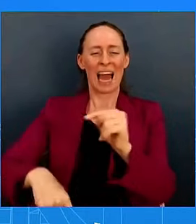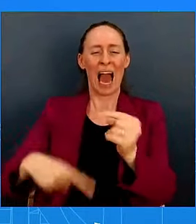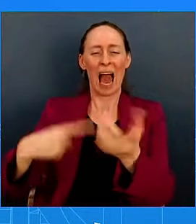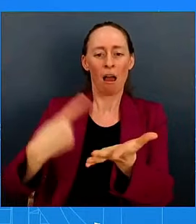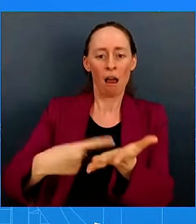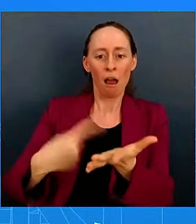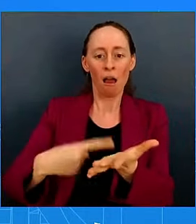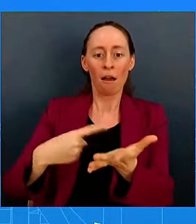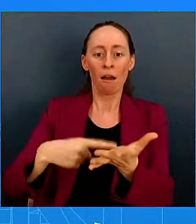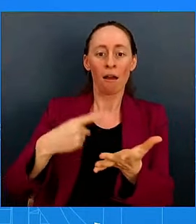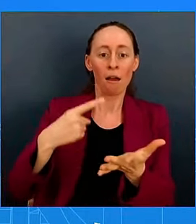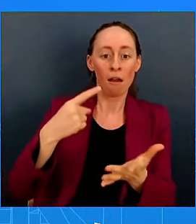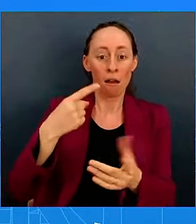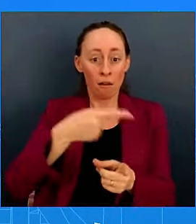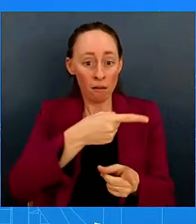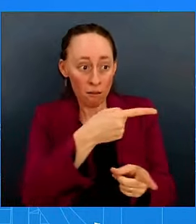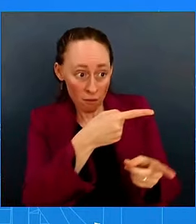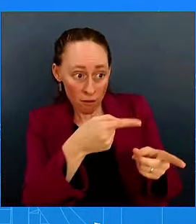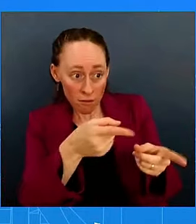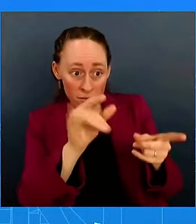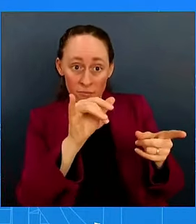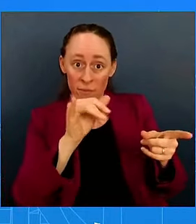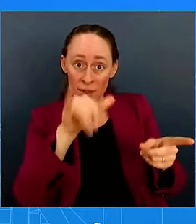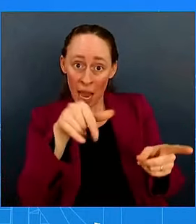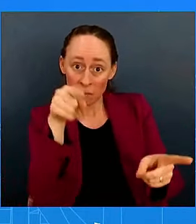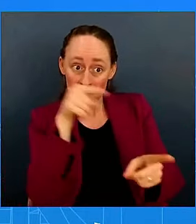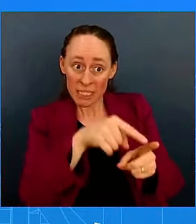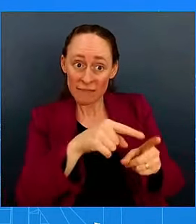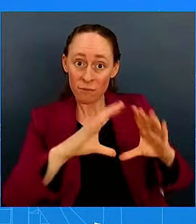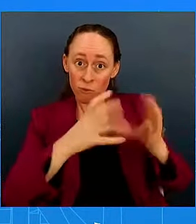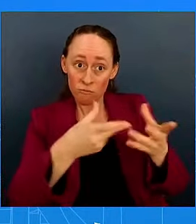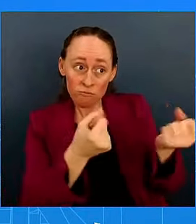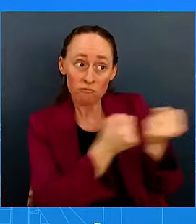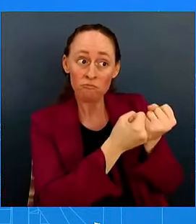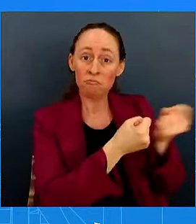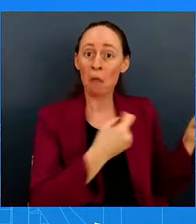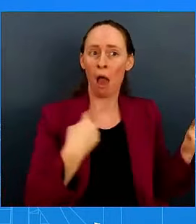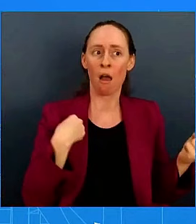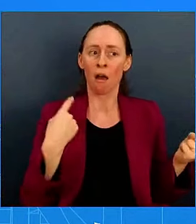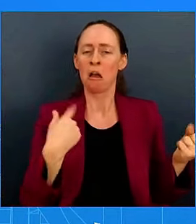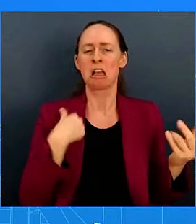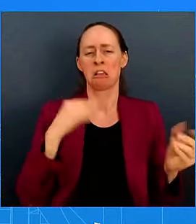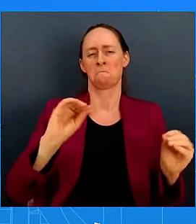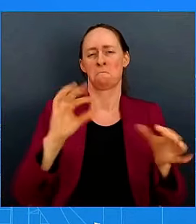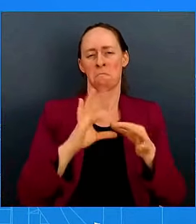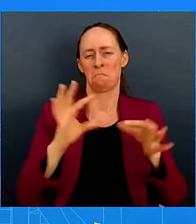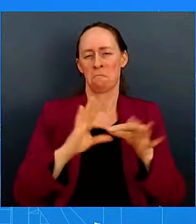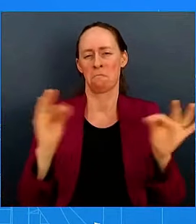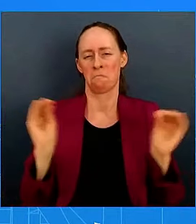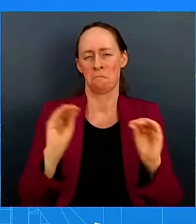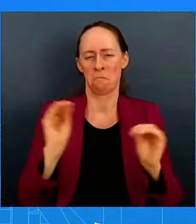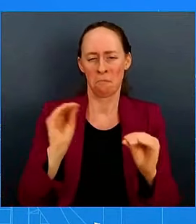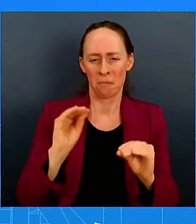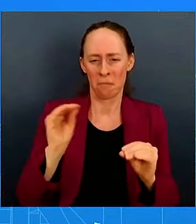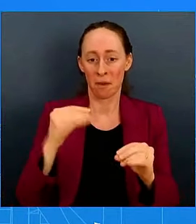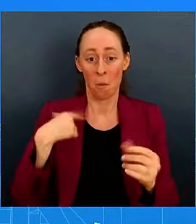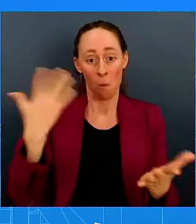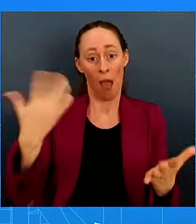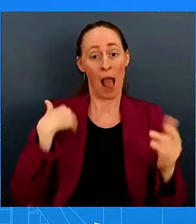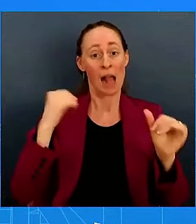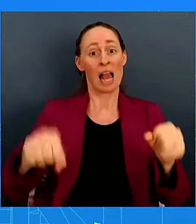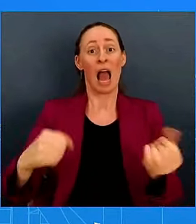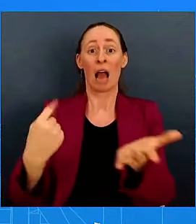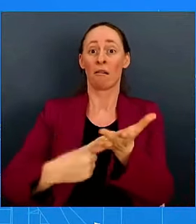endorse – I guess in this case, not endorse. What I can speak to is what this president and this vice president has done in the last three-and-a-half years.